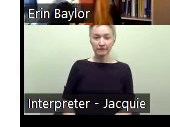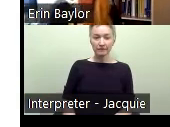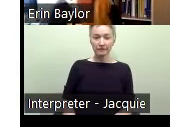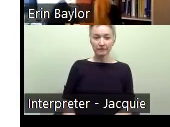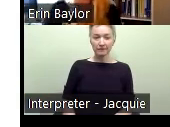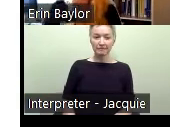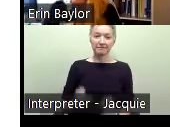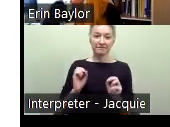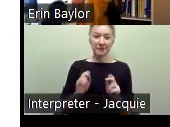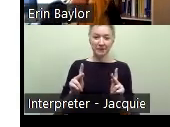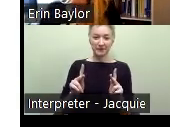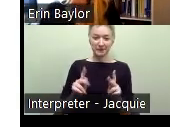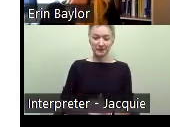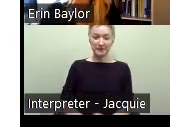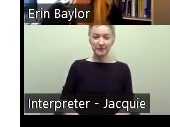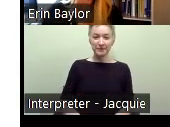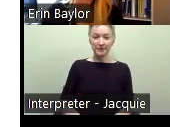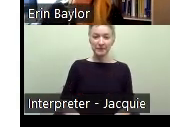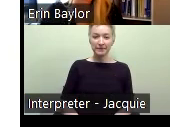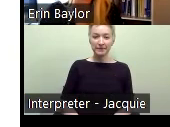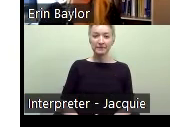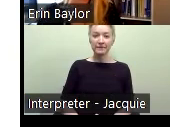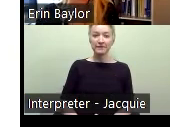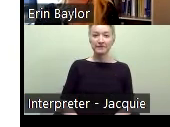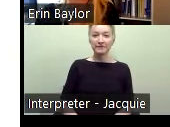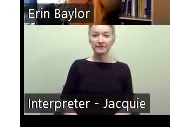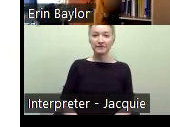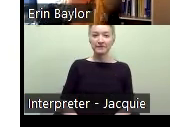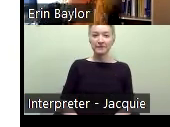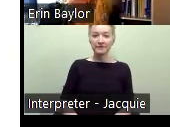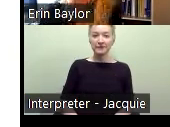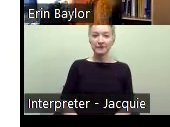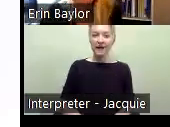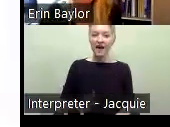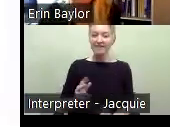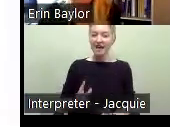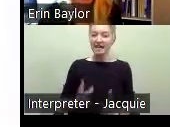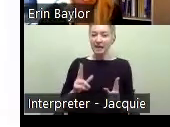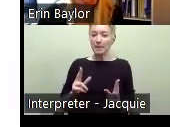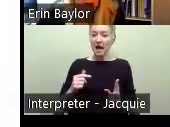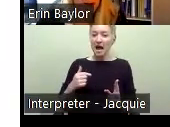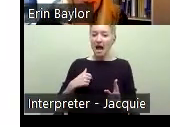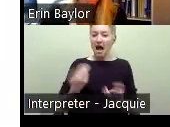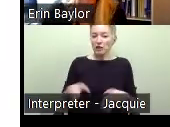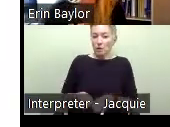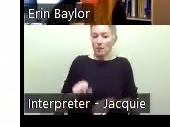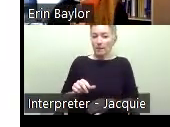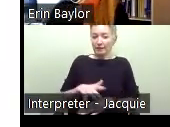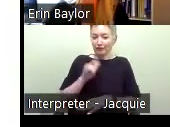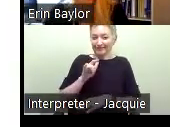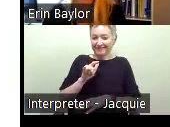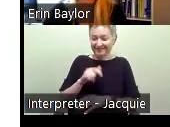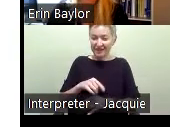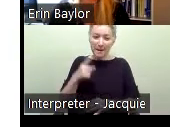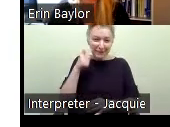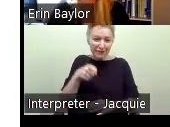All right, um, yes, I ended the clip just a little bit early because you've just heard me talk for almost an hour. You didn't need